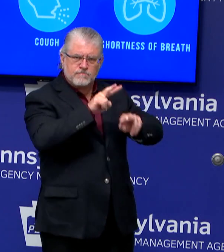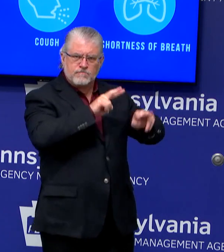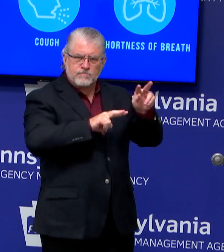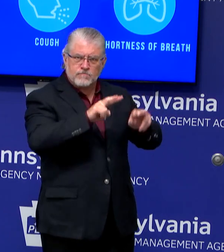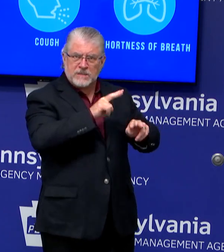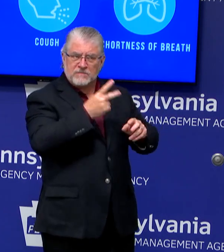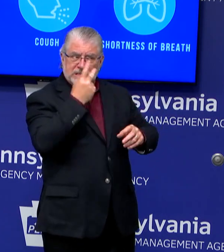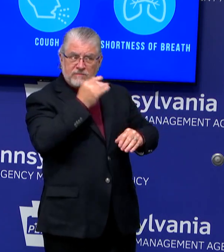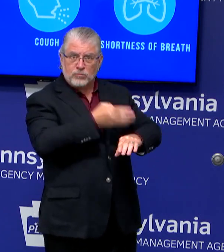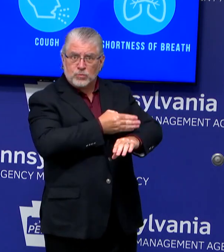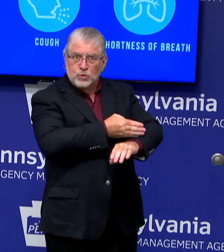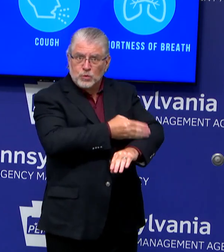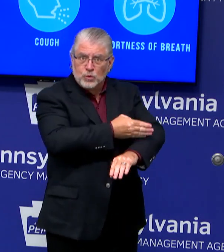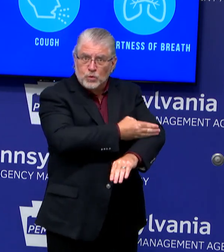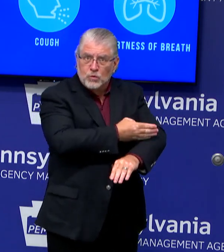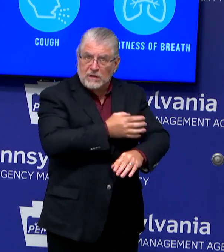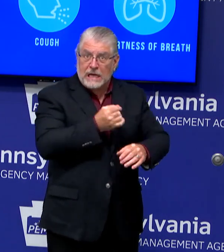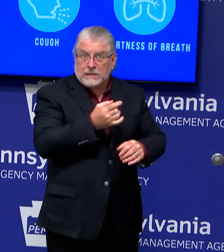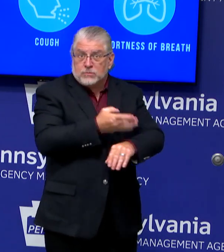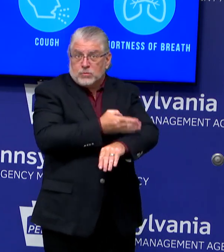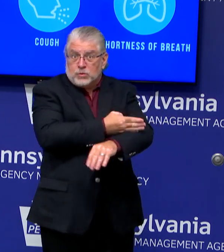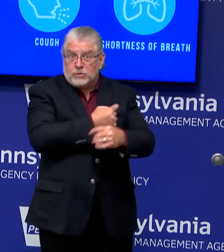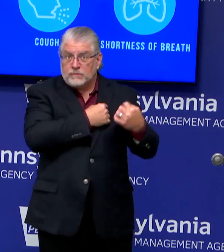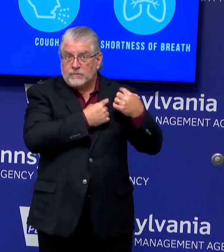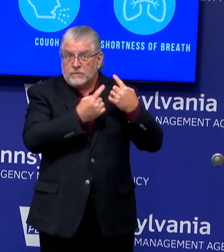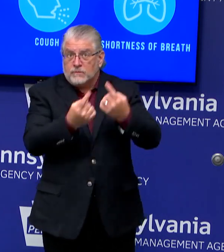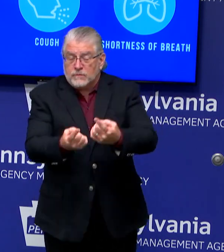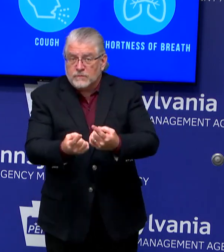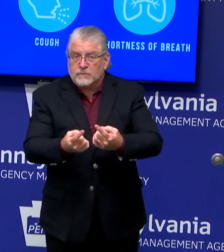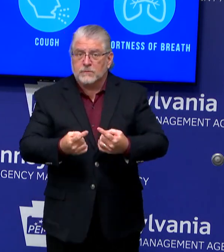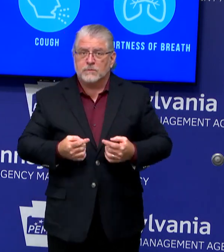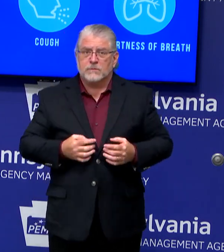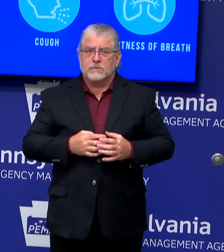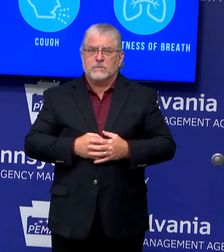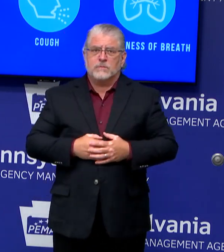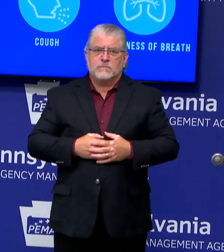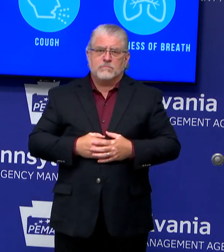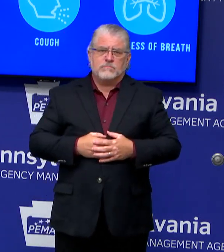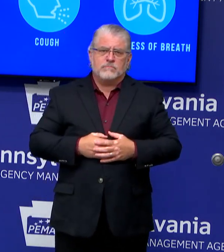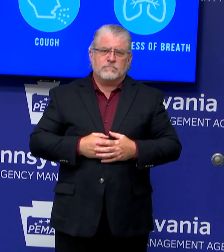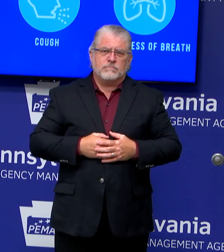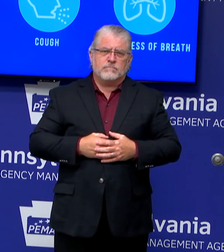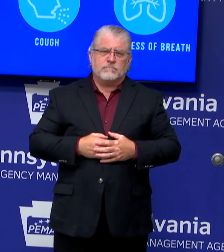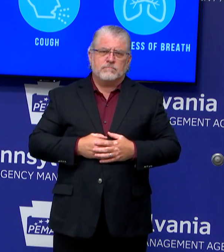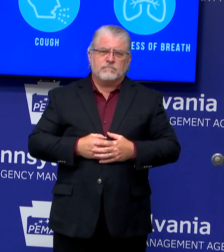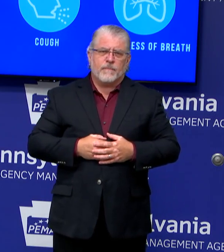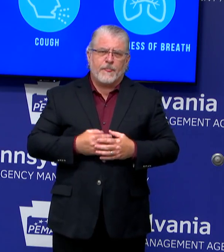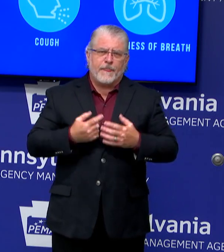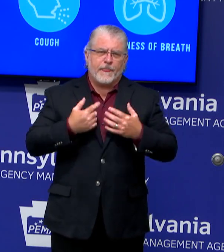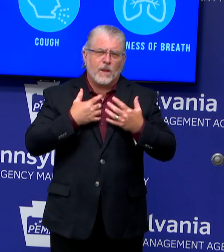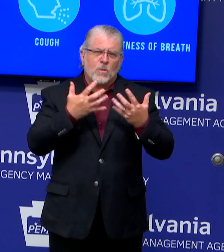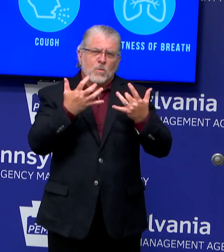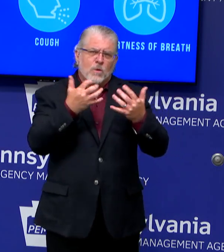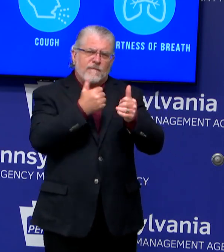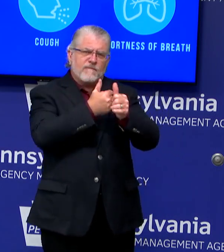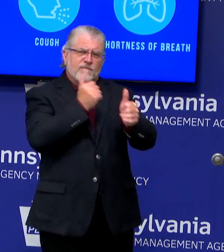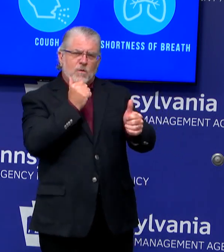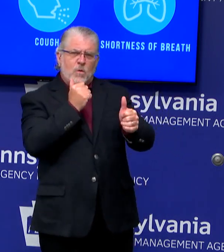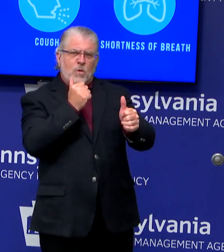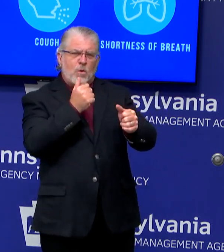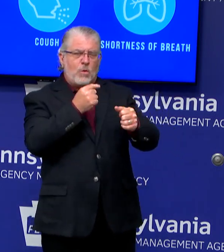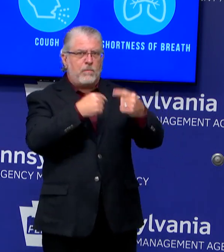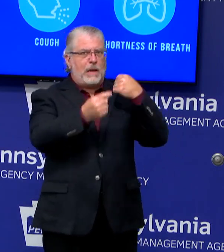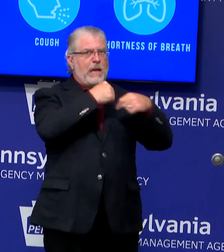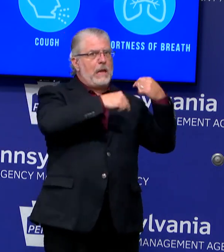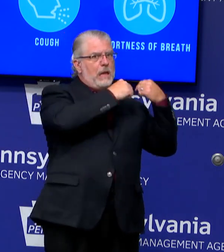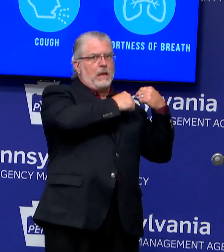dashboard. But I think that we want to try to avoid going backwards in terms of mitigation as much as possible.